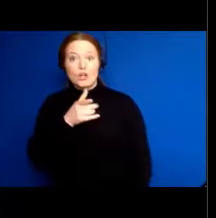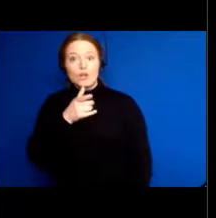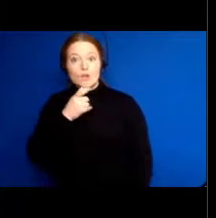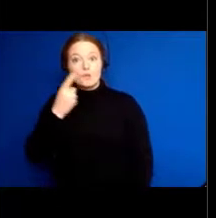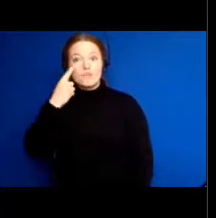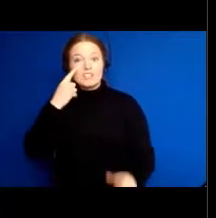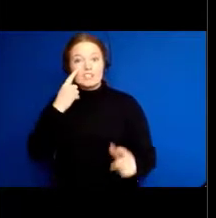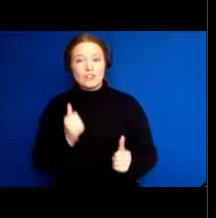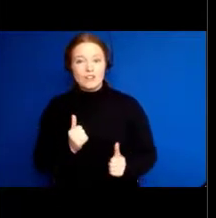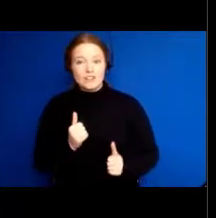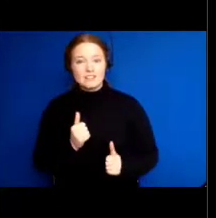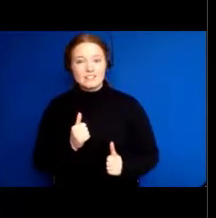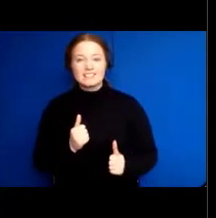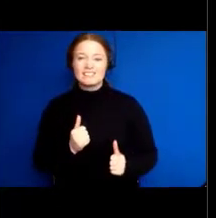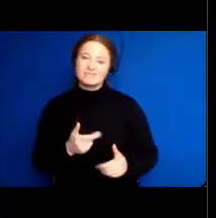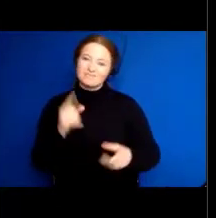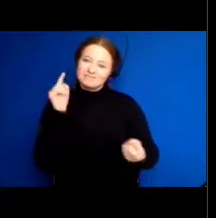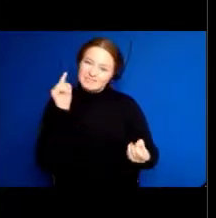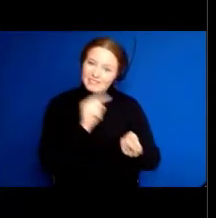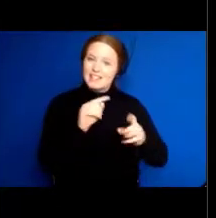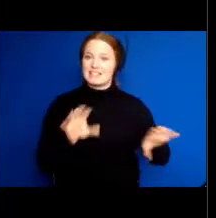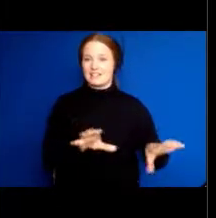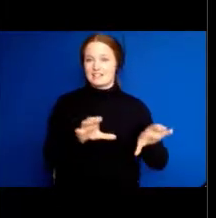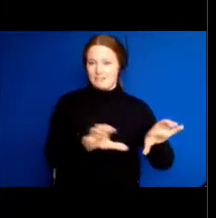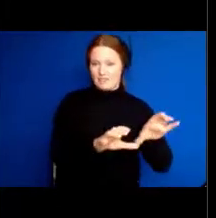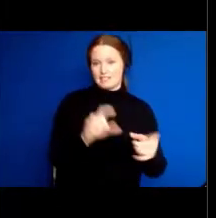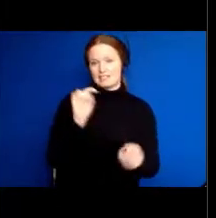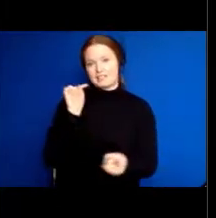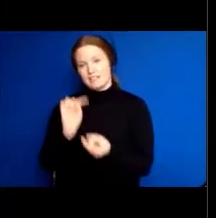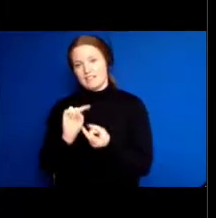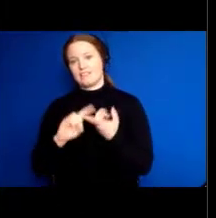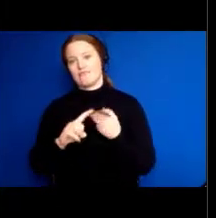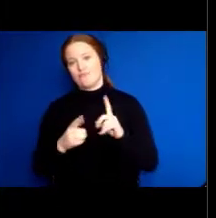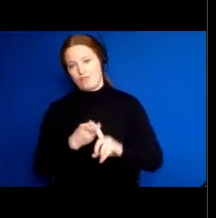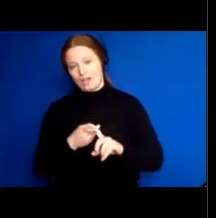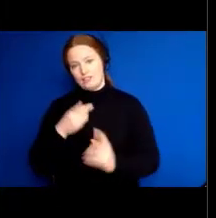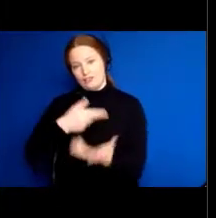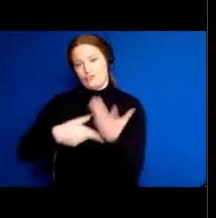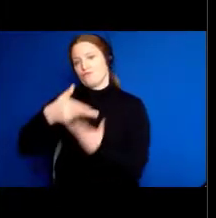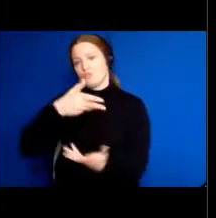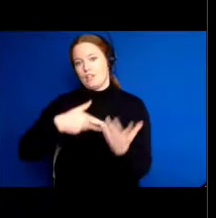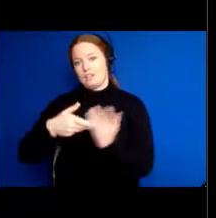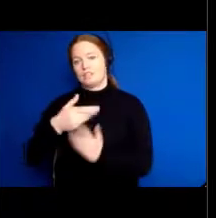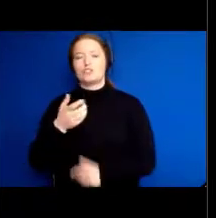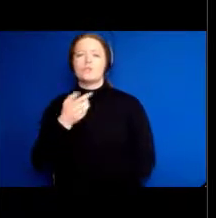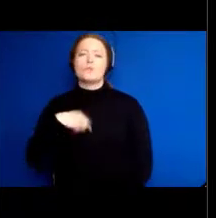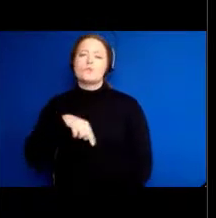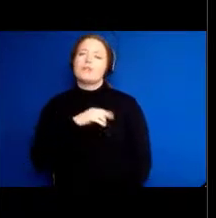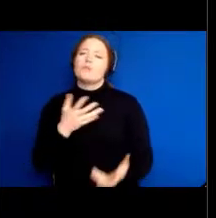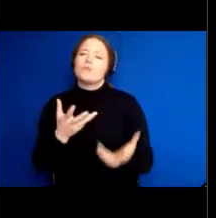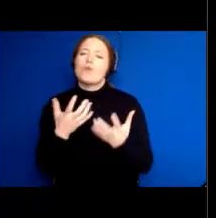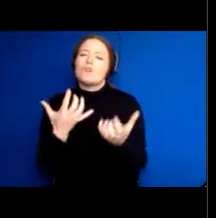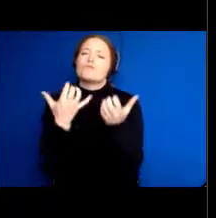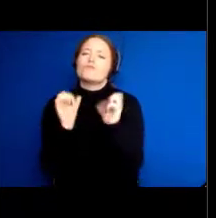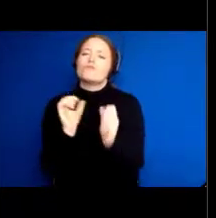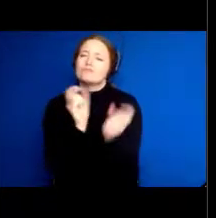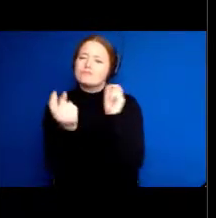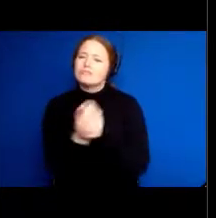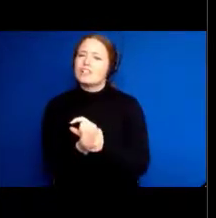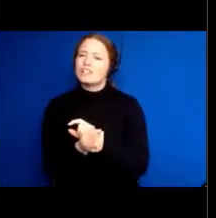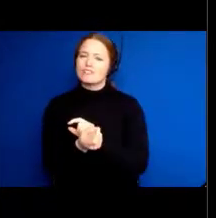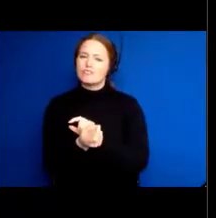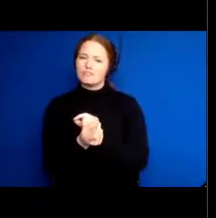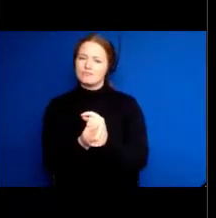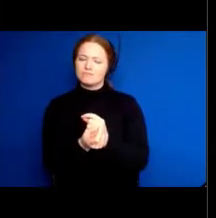and did fewer activities. So that's what we want to change. That is what we want to change. So now, next